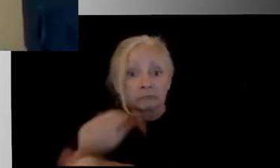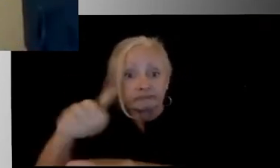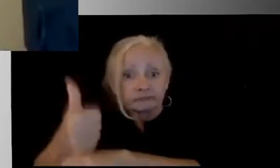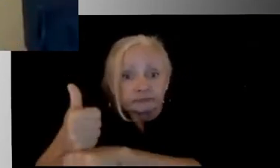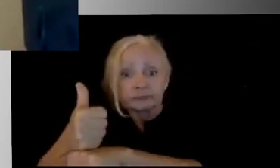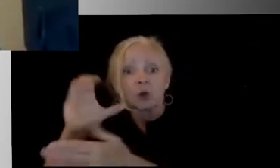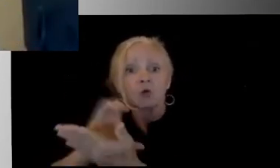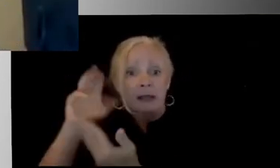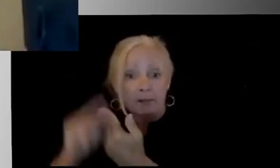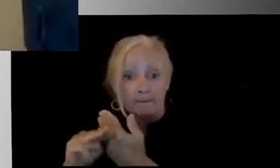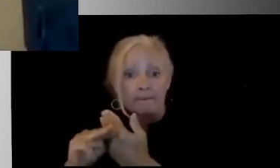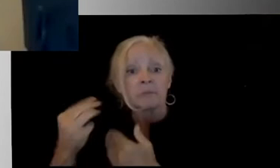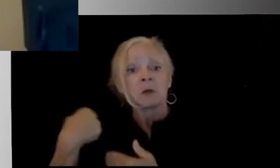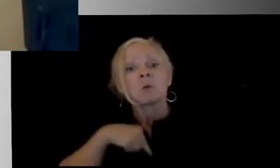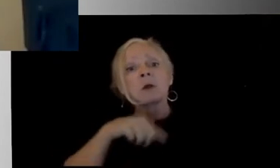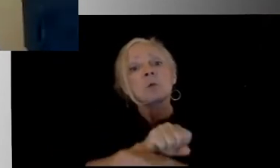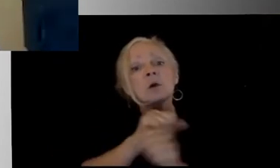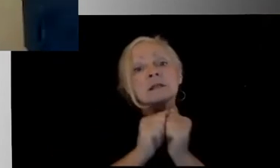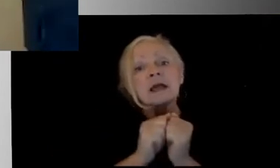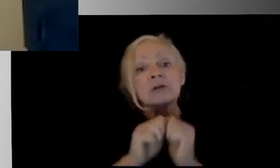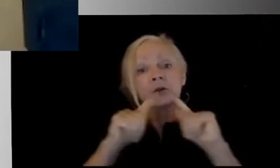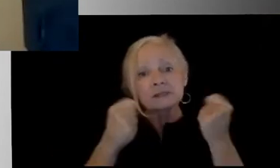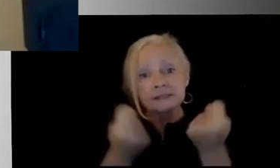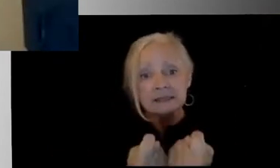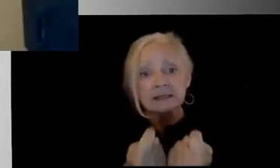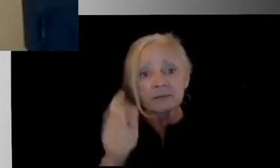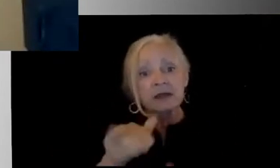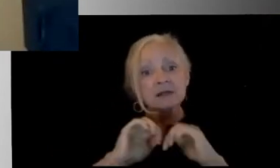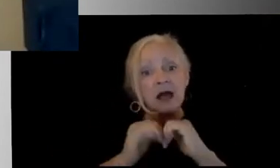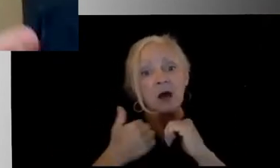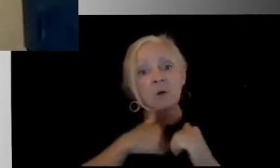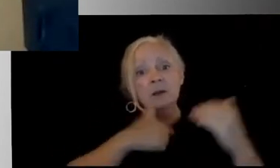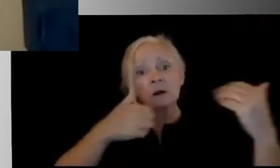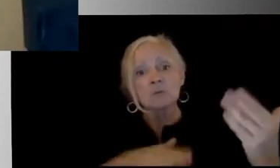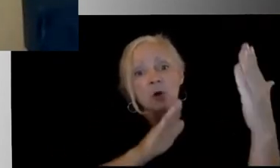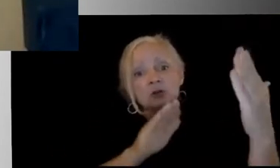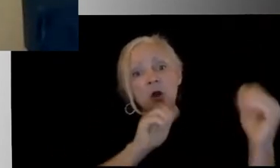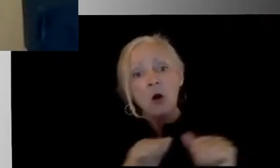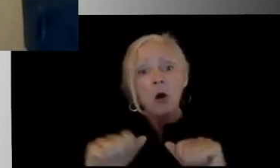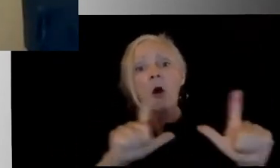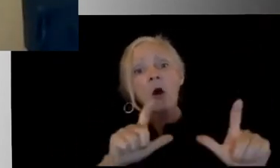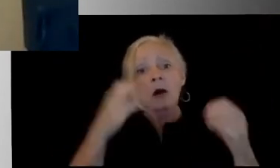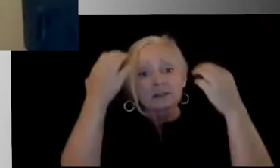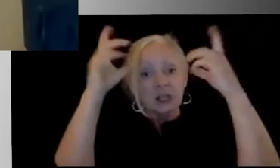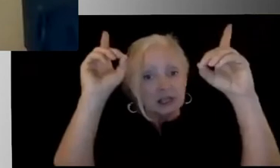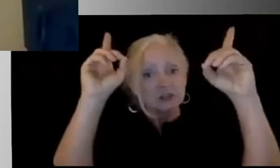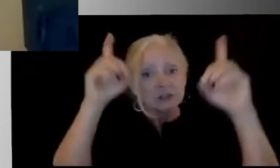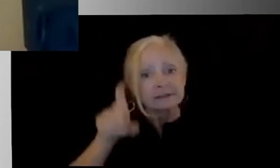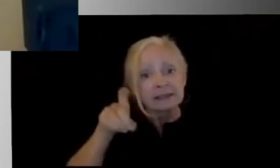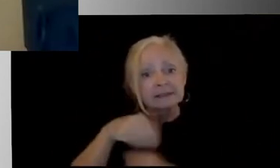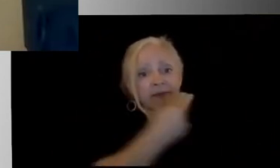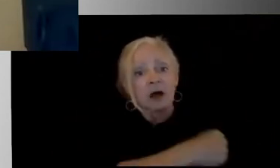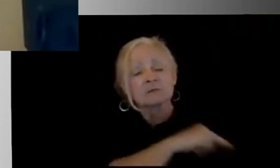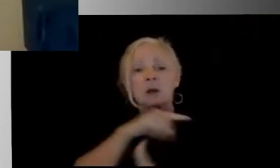together as a team is how we approach all of our education needs here in the hospital. So, we'd be talking with the